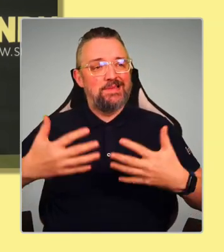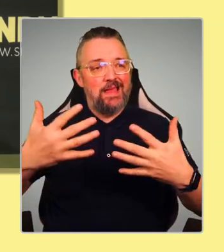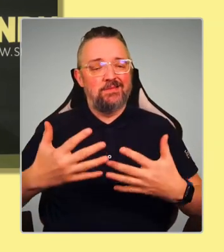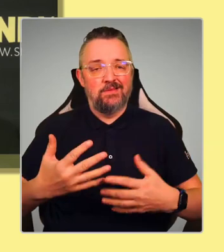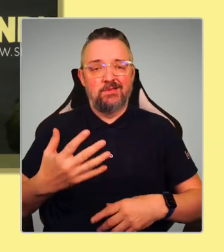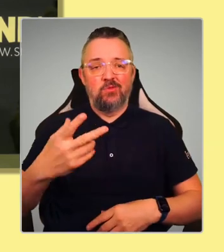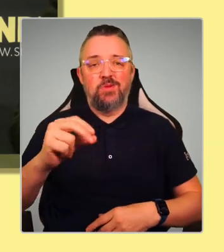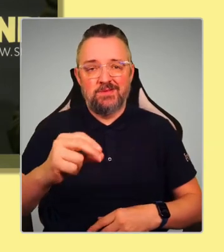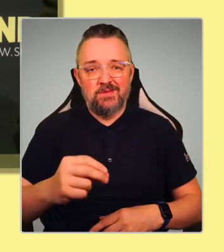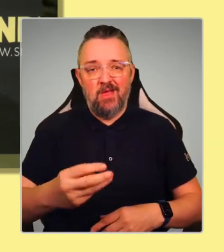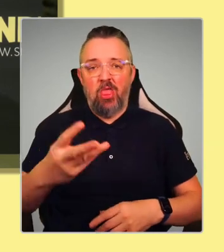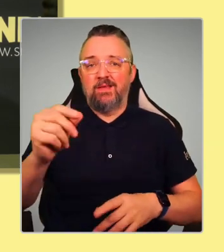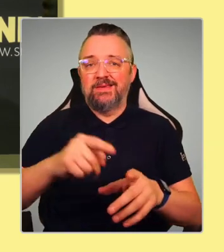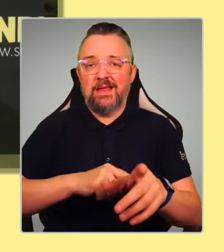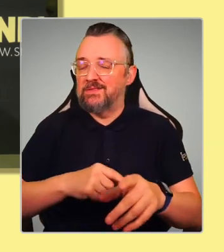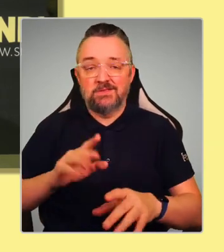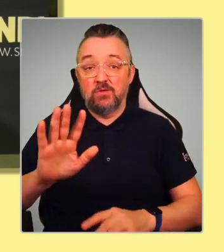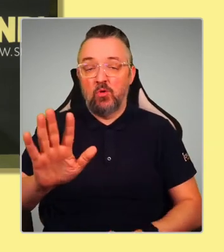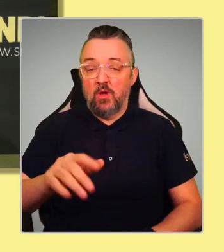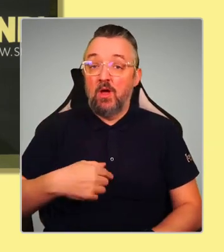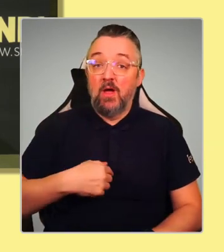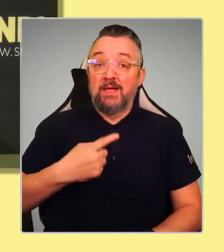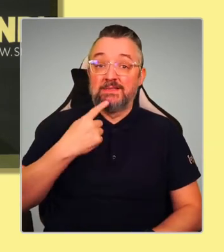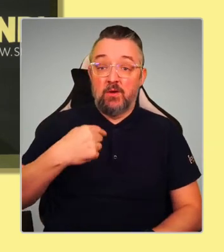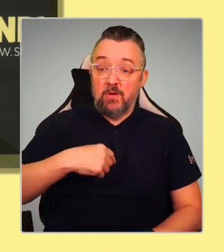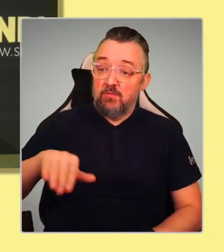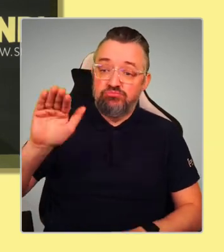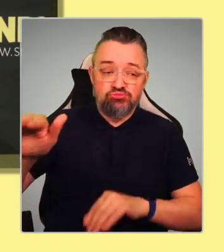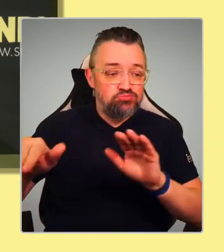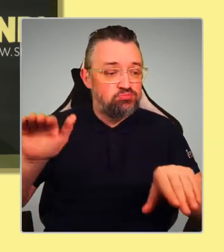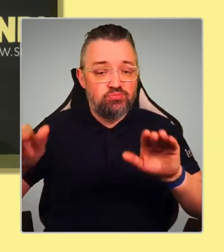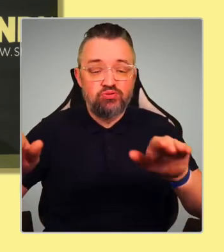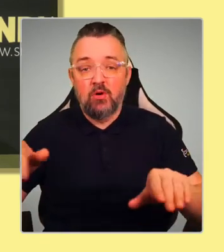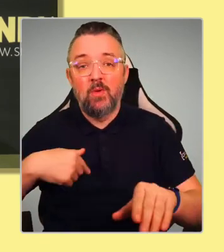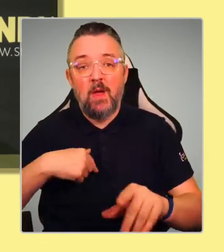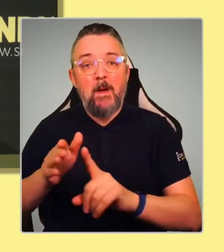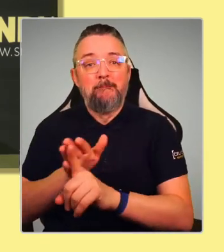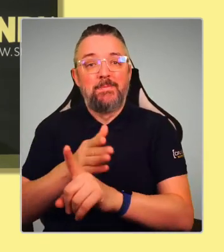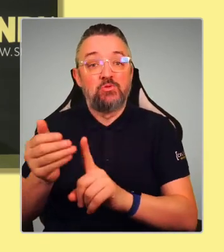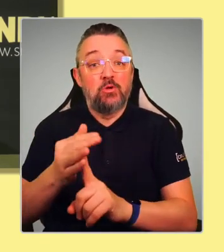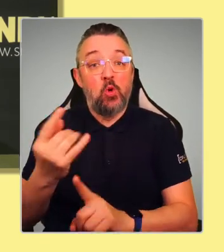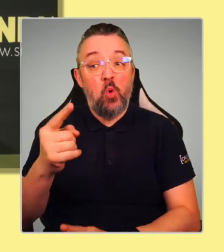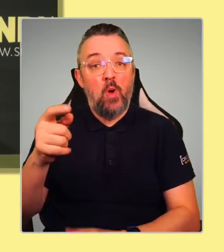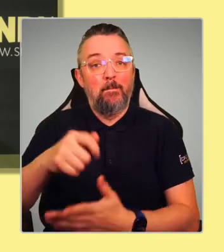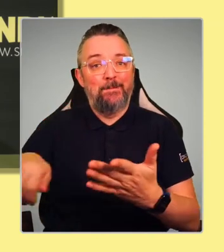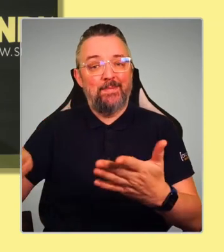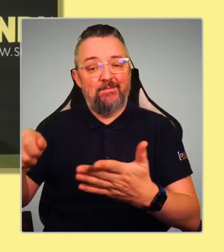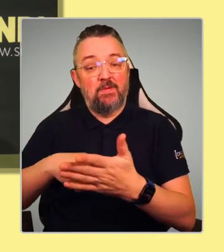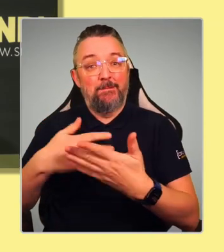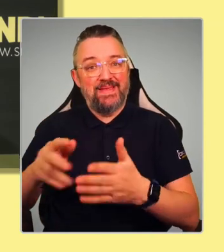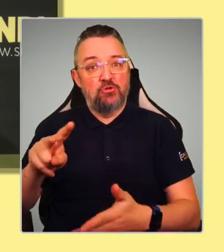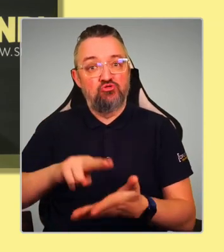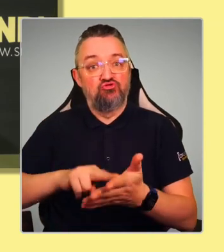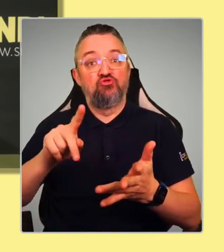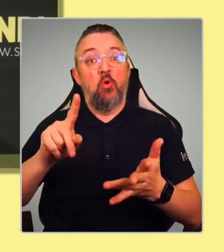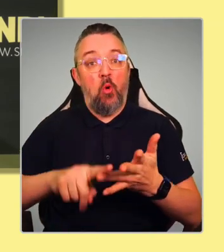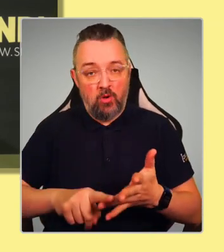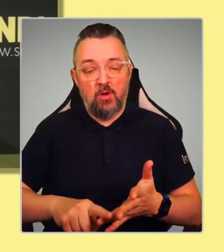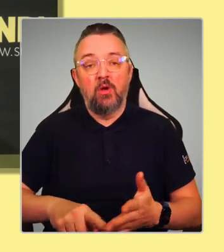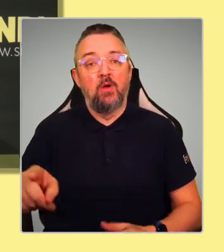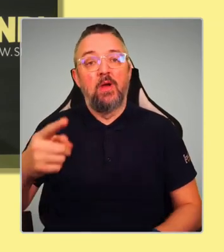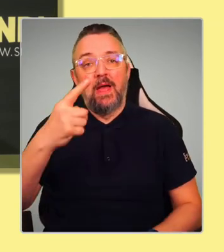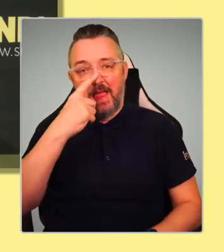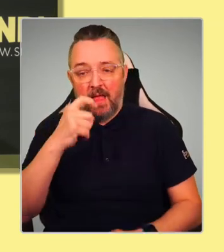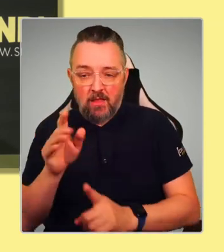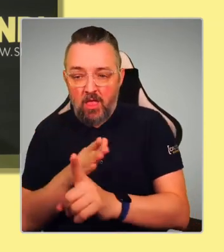case. I'm saying that we reach out and we persuade no voters who can be persuaded. And my second point is,